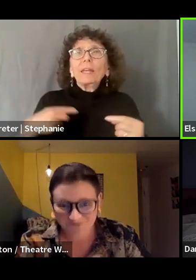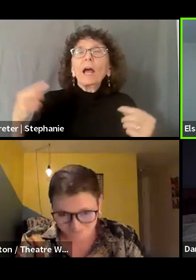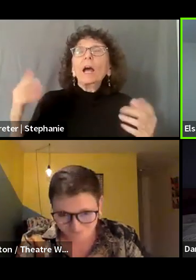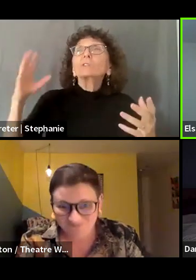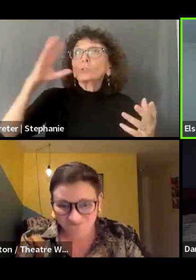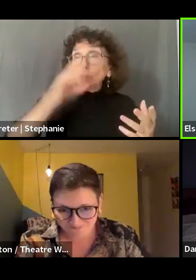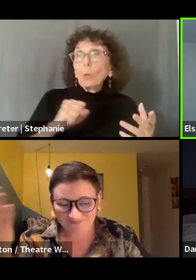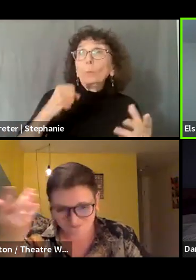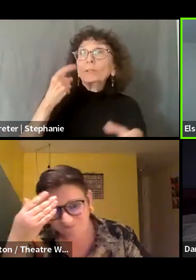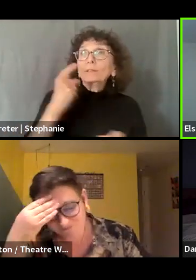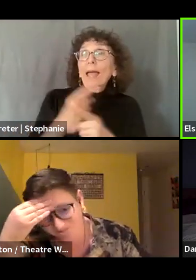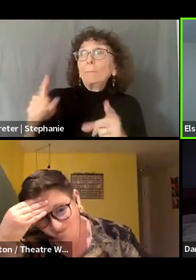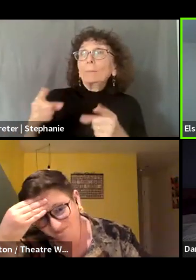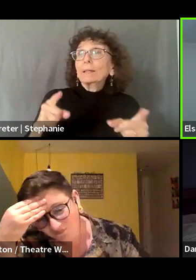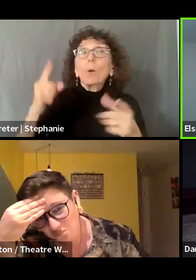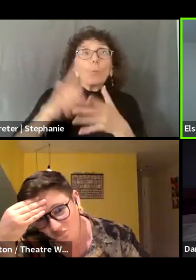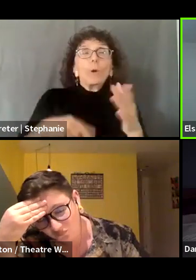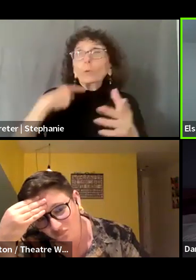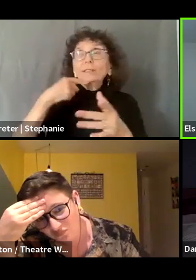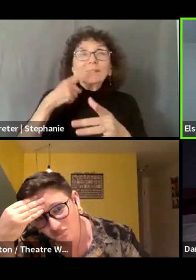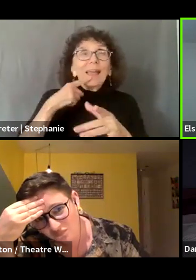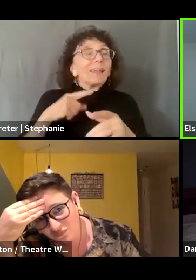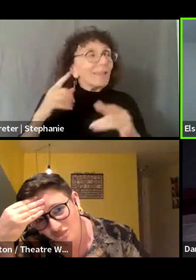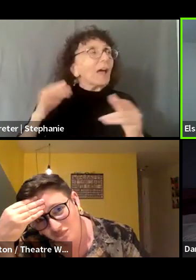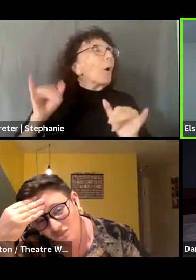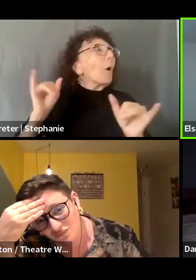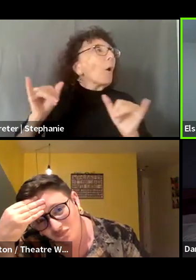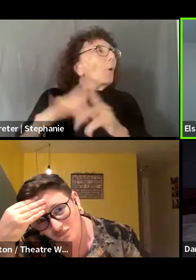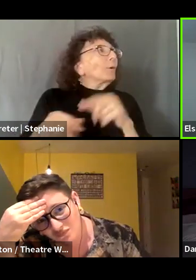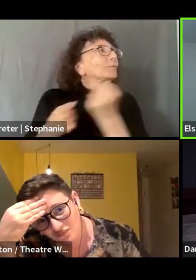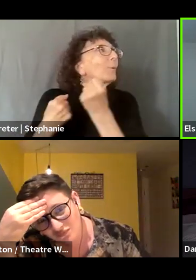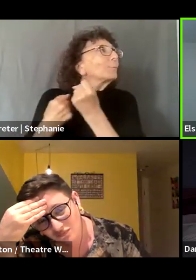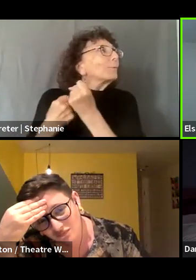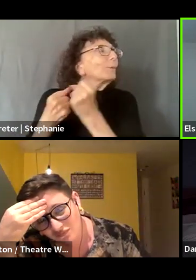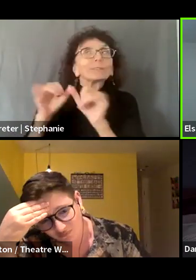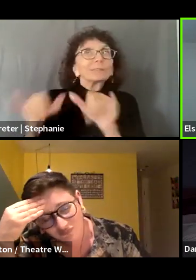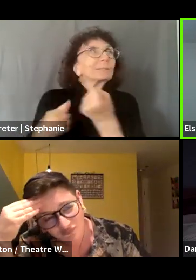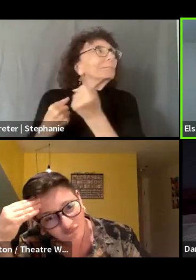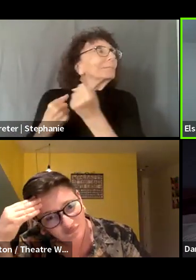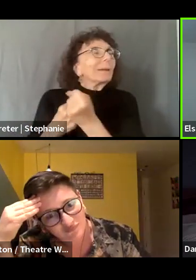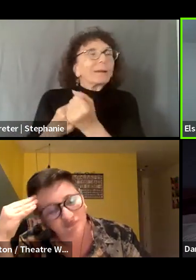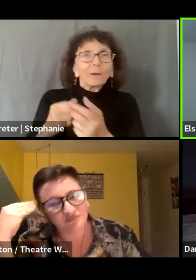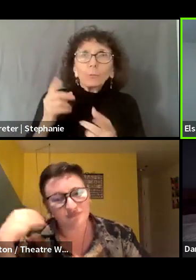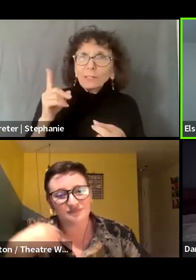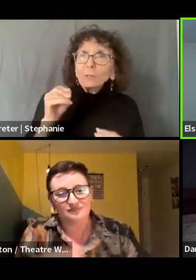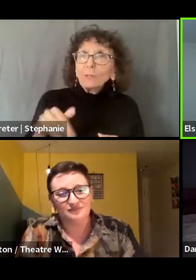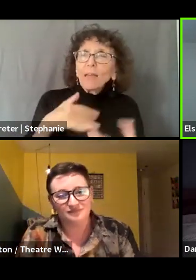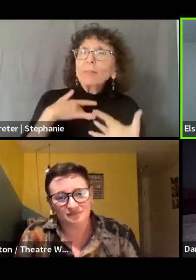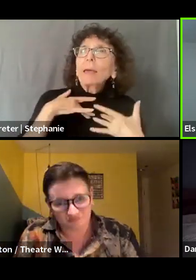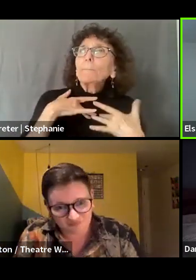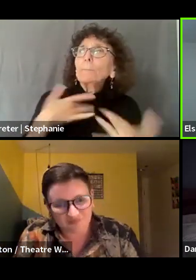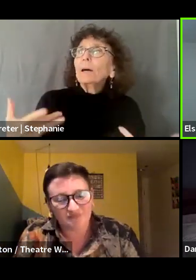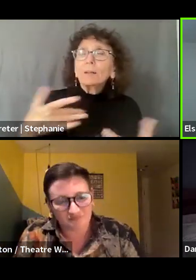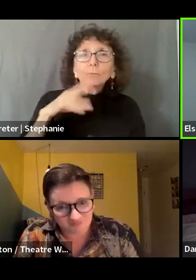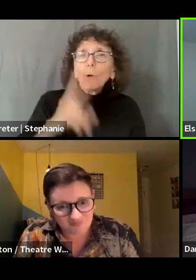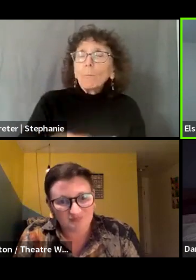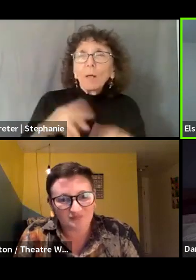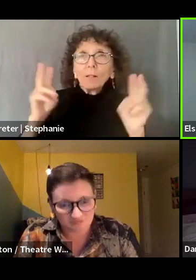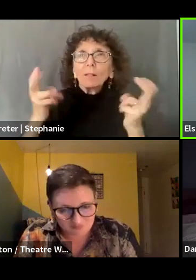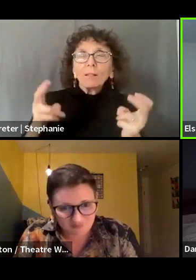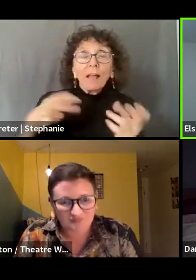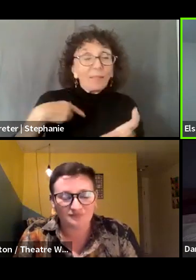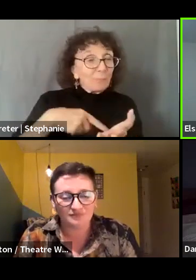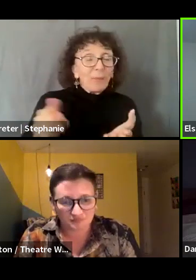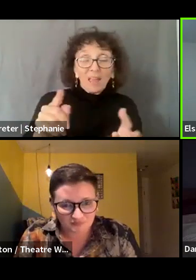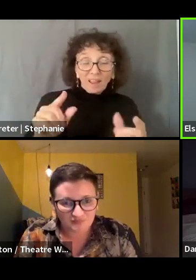unknowingly that like support the system. Because, you know, it's like we have all of these practices like that, that are normalized. We have low pay that's